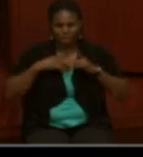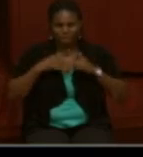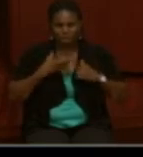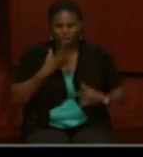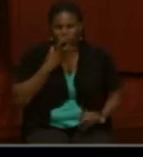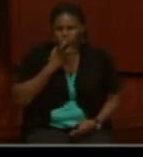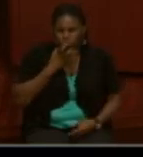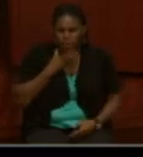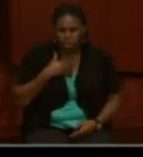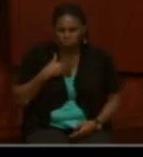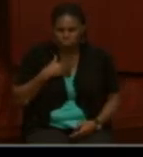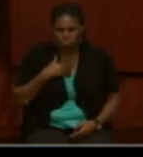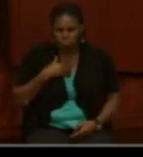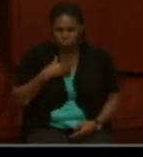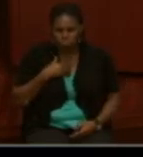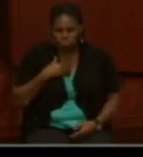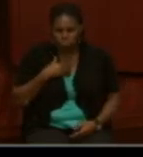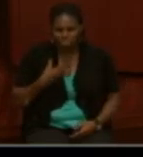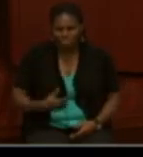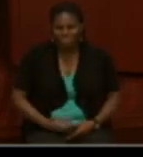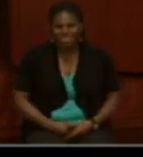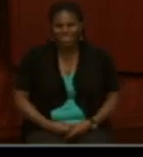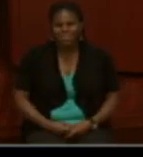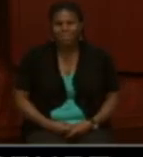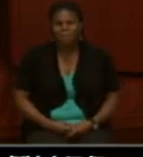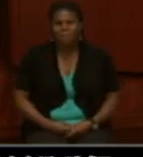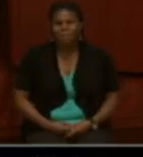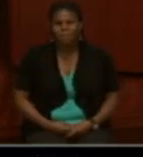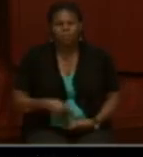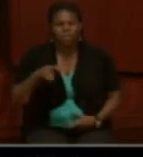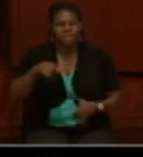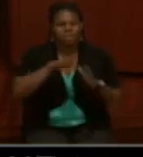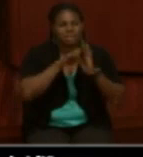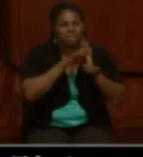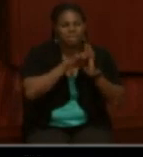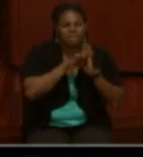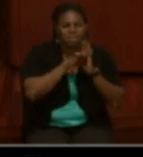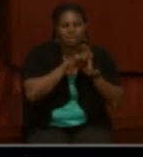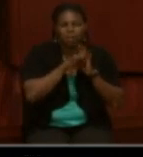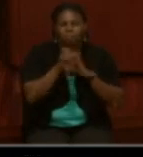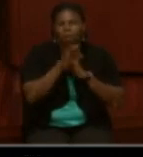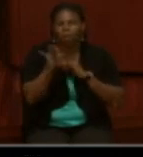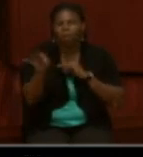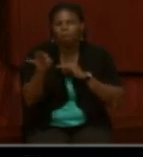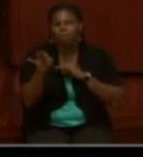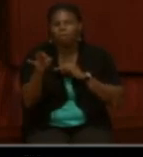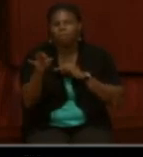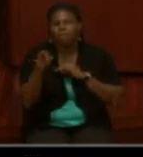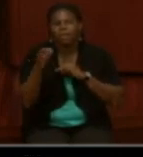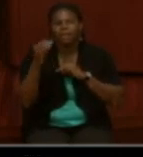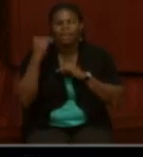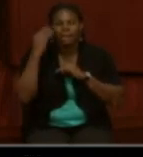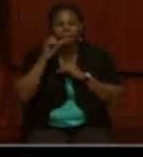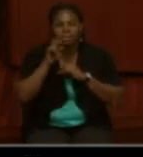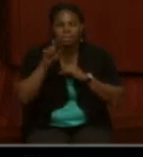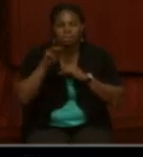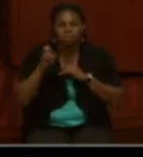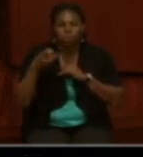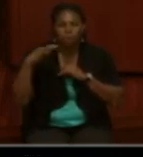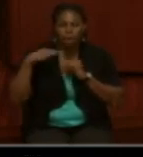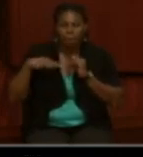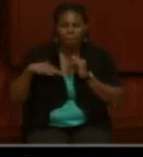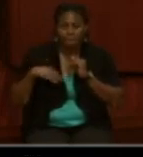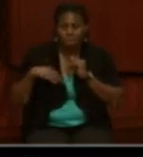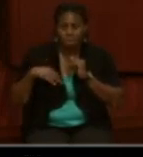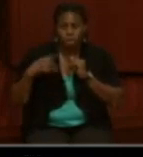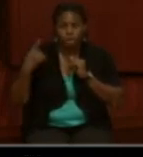they see blank spaces. So this is an example of a headstone application. So this would have been an application